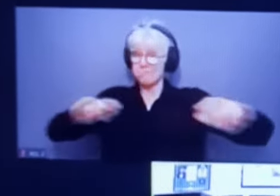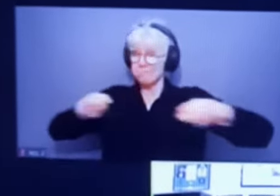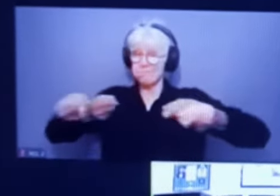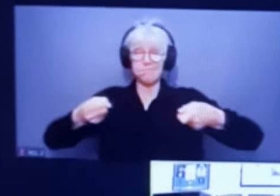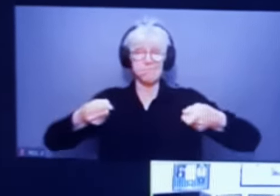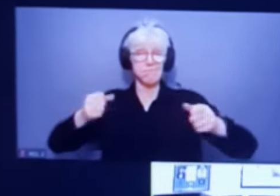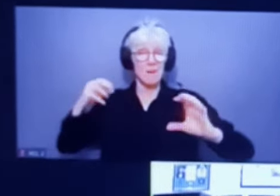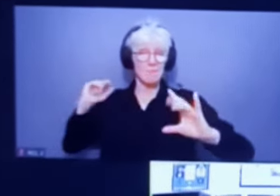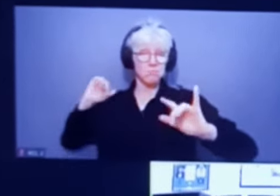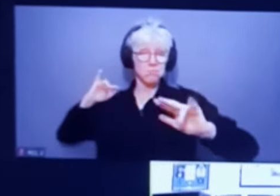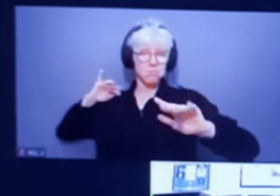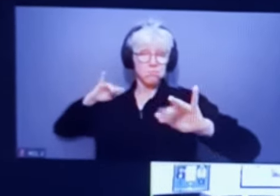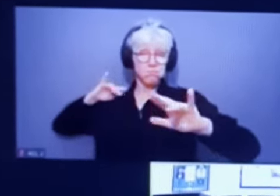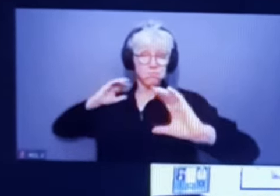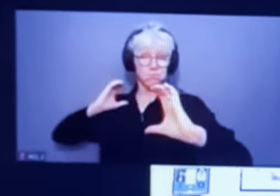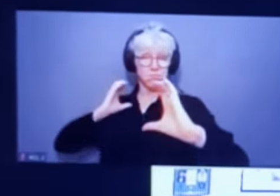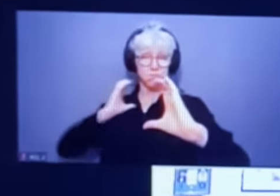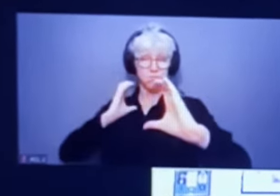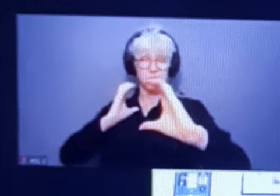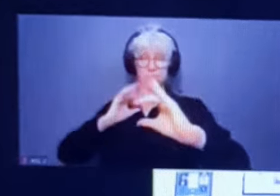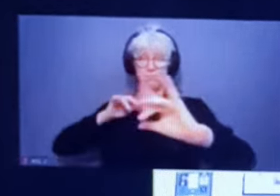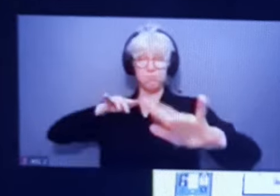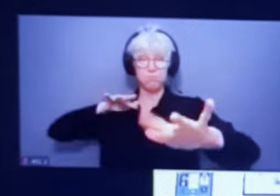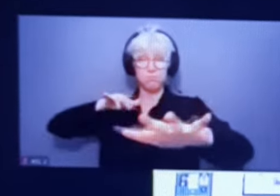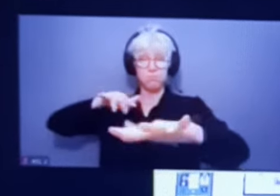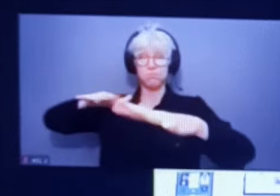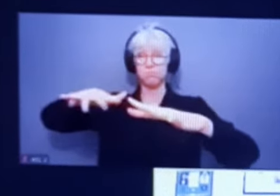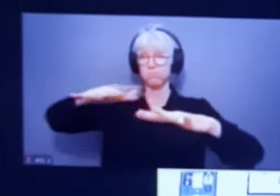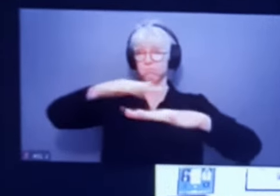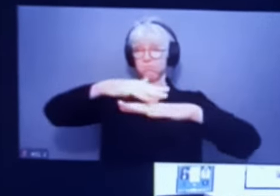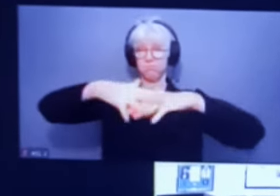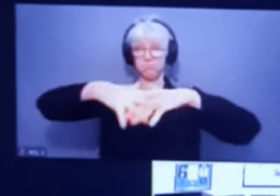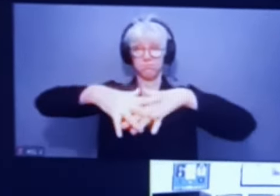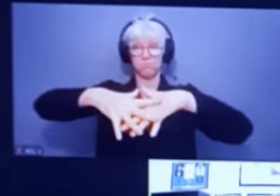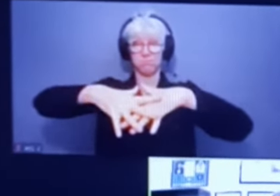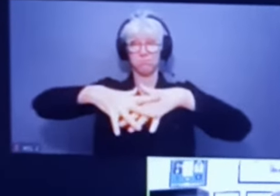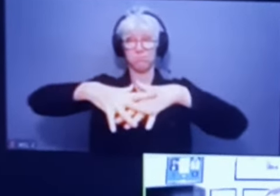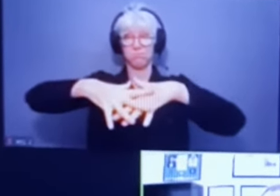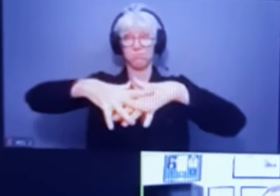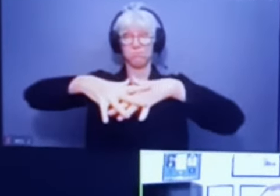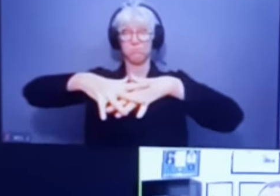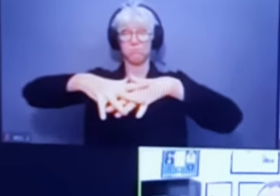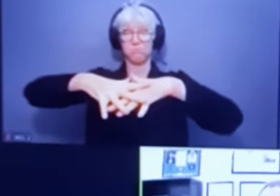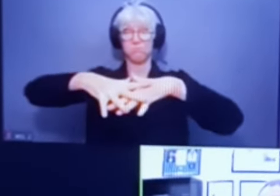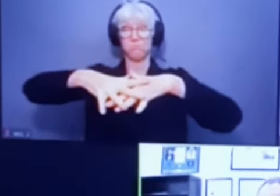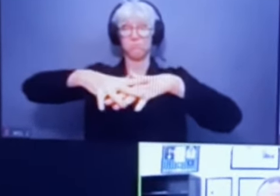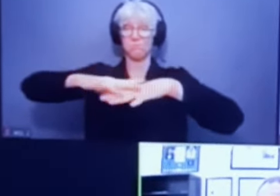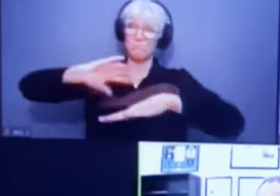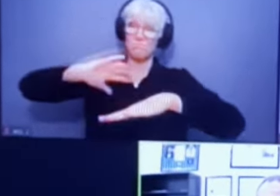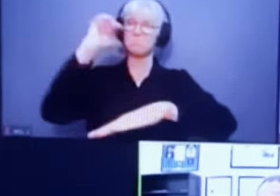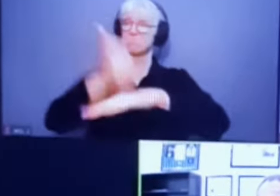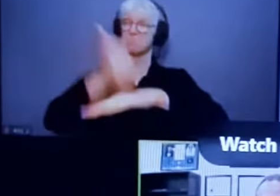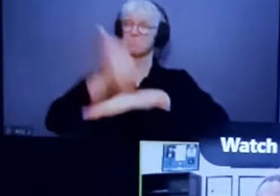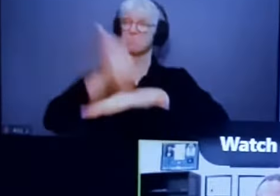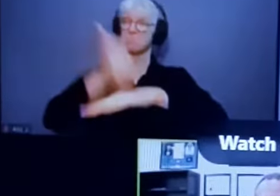into the city, congregating in the core of the city, 24 hours a day for four days a week.